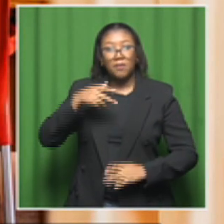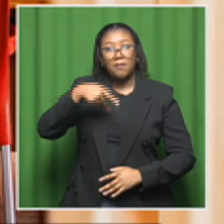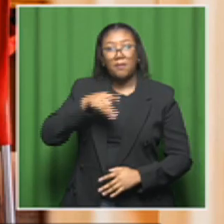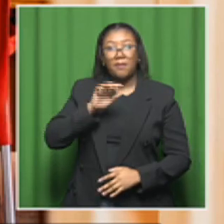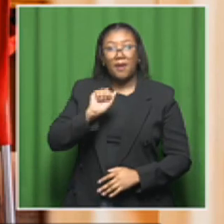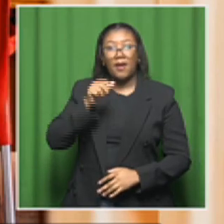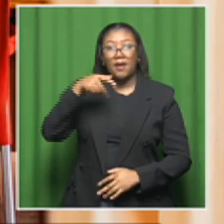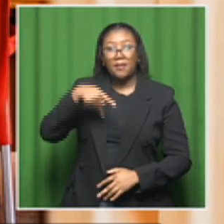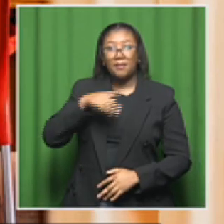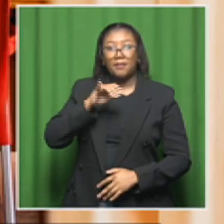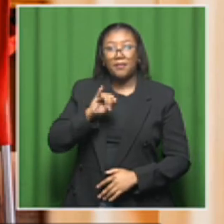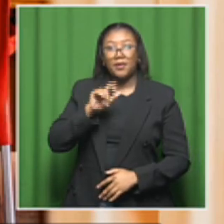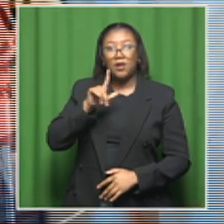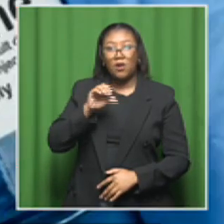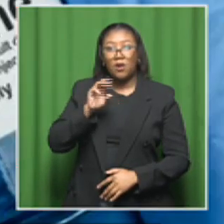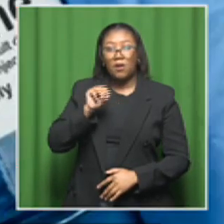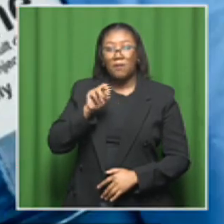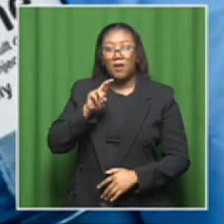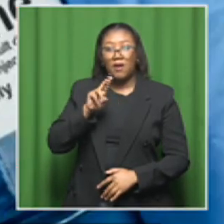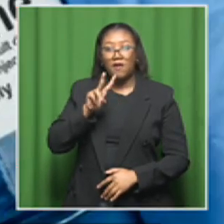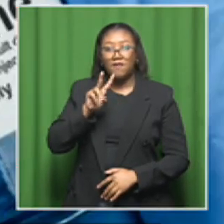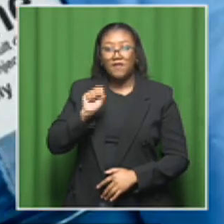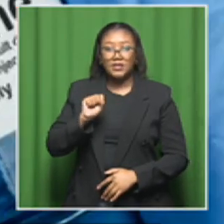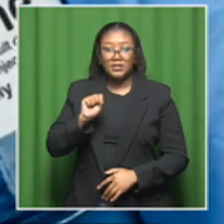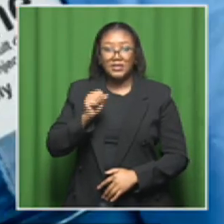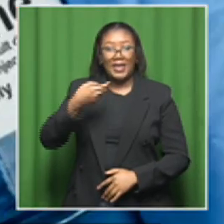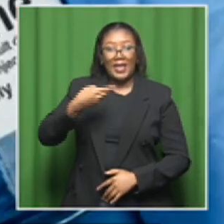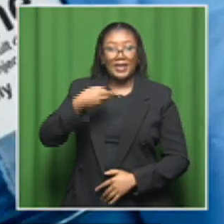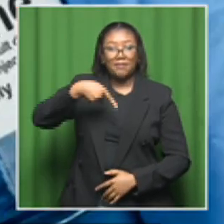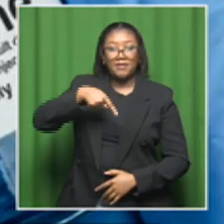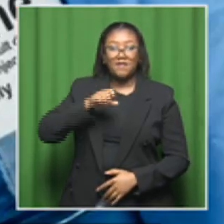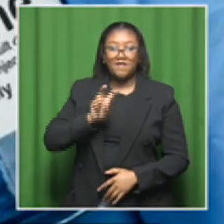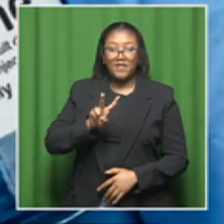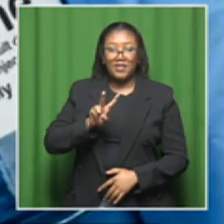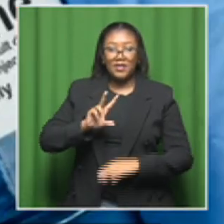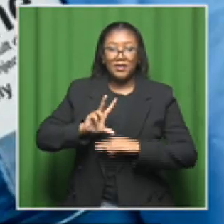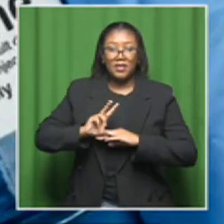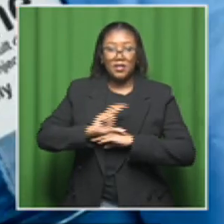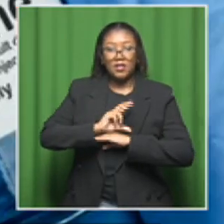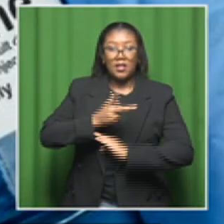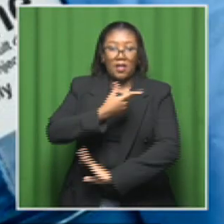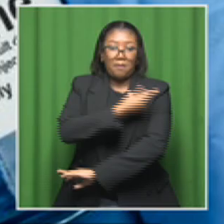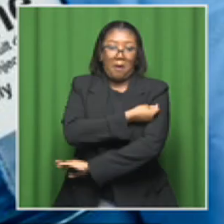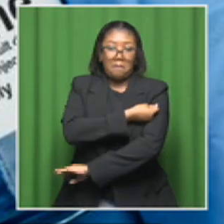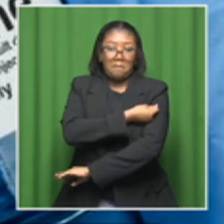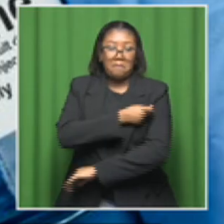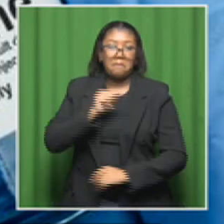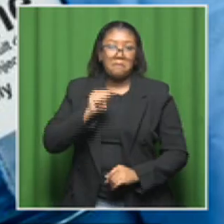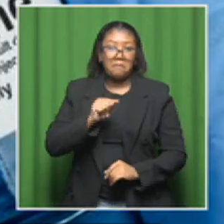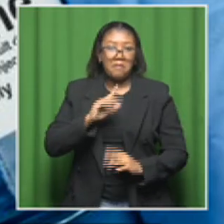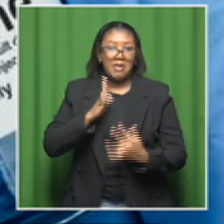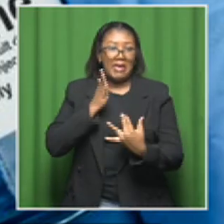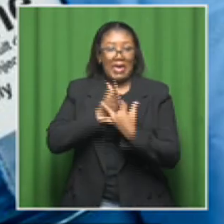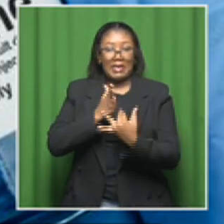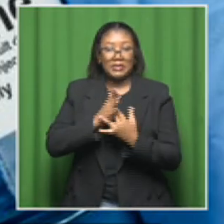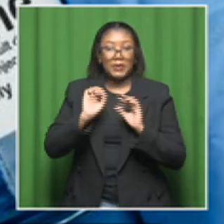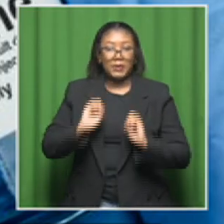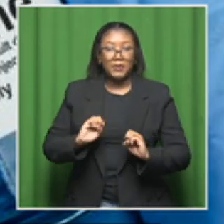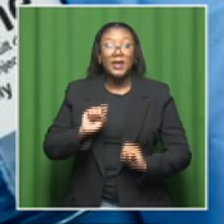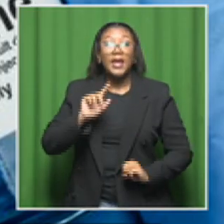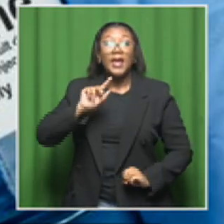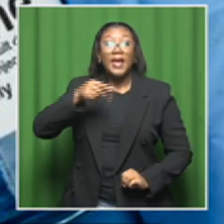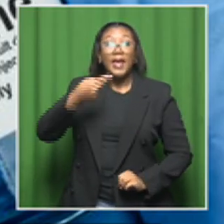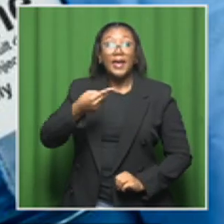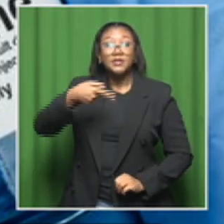and this despite it being recommended by the World Health Organization. Now, the HPV vaccine is administered to girls